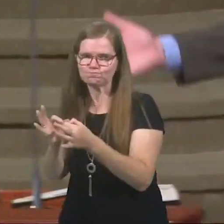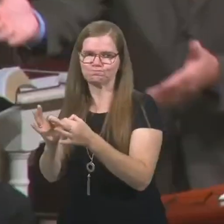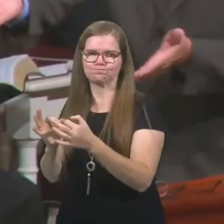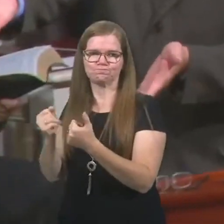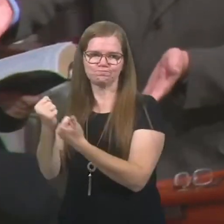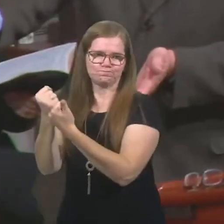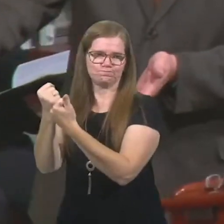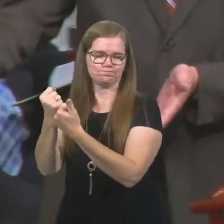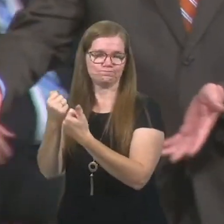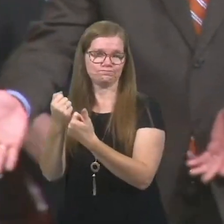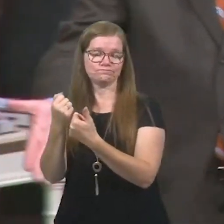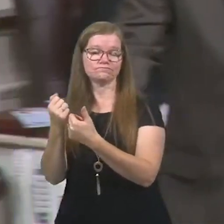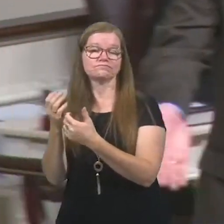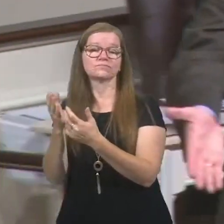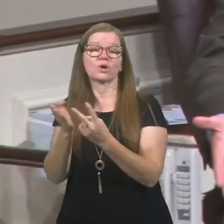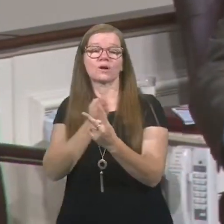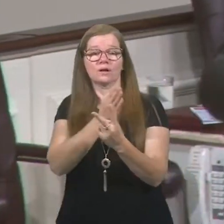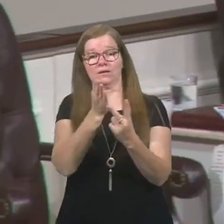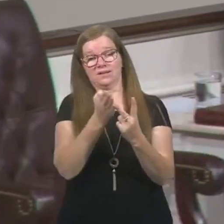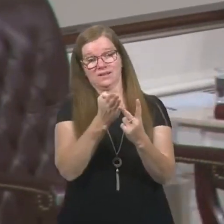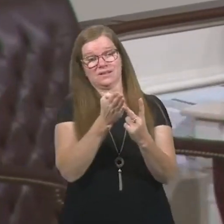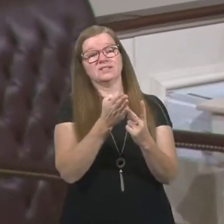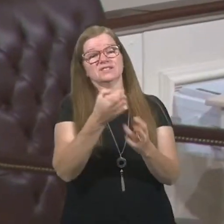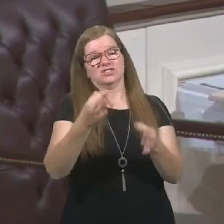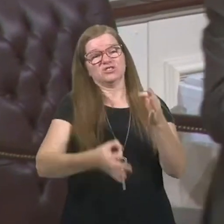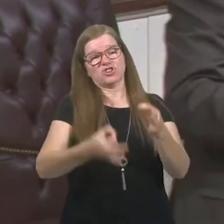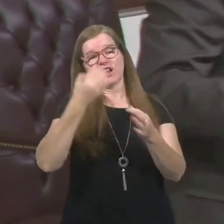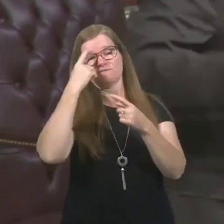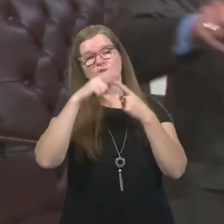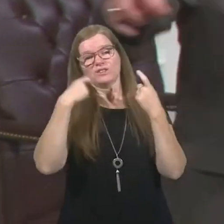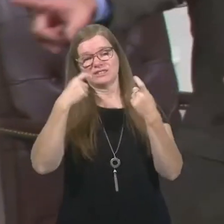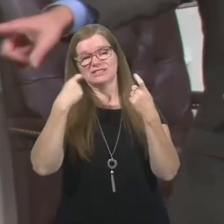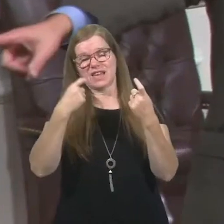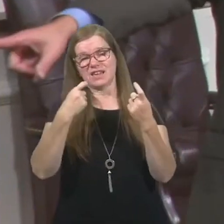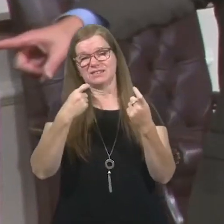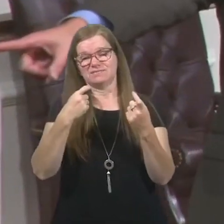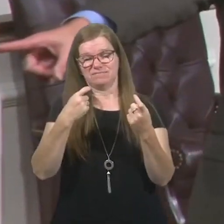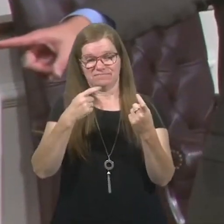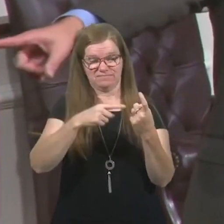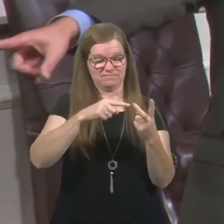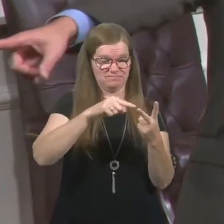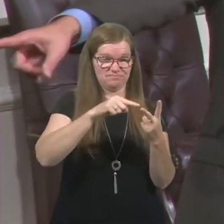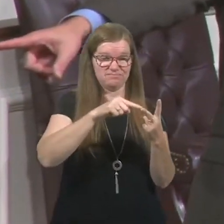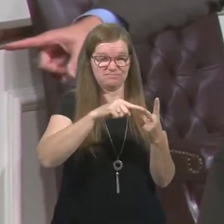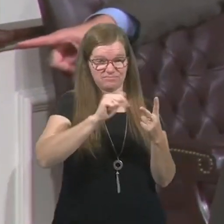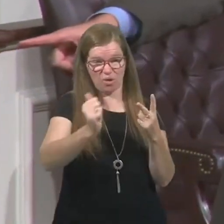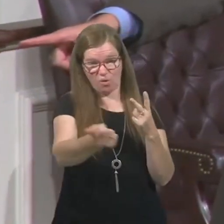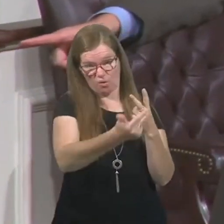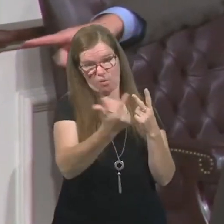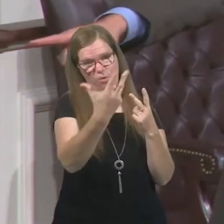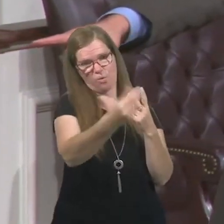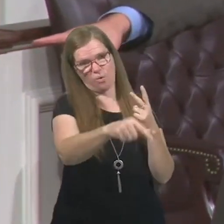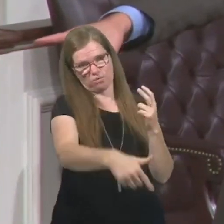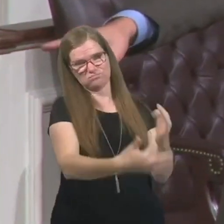Over here, you'll be judged for your sin. Everyone here goes to the lake of fire. Every single one.